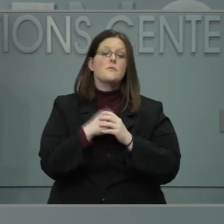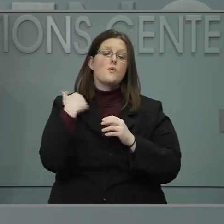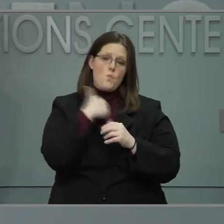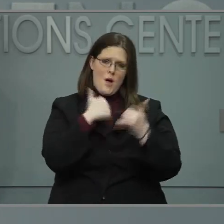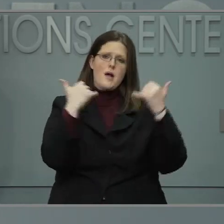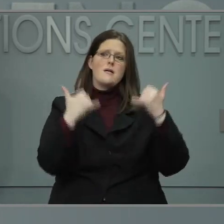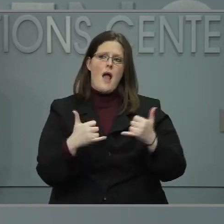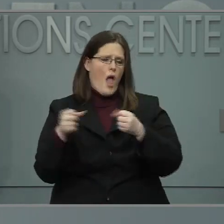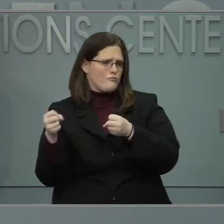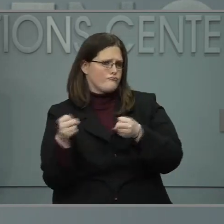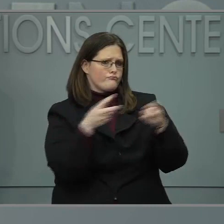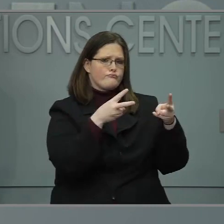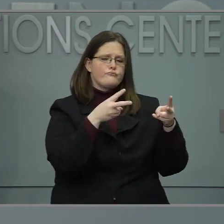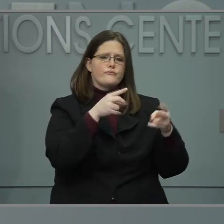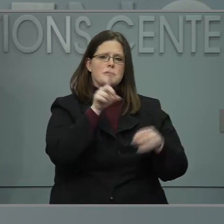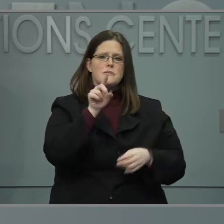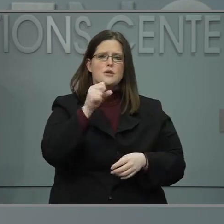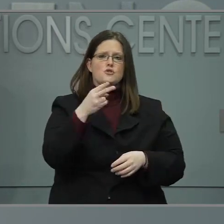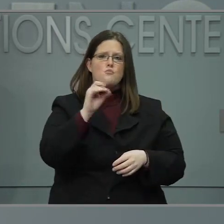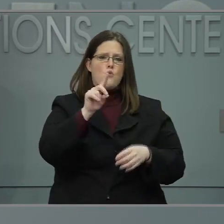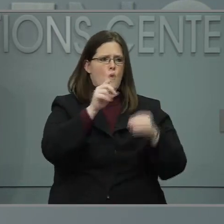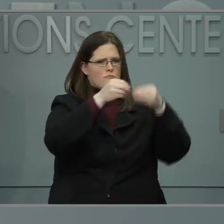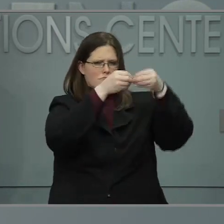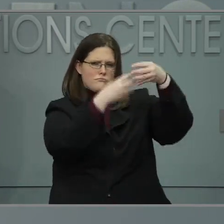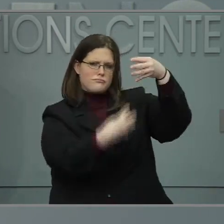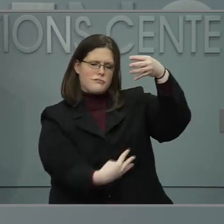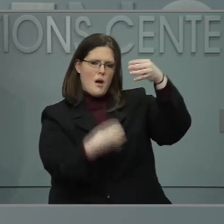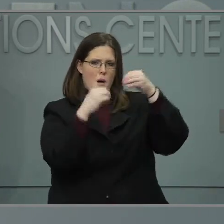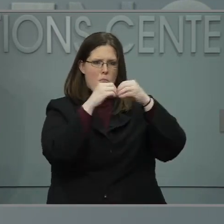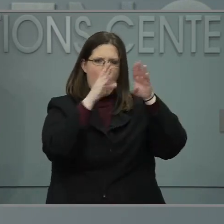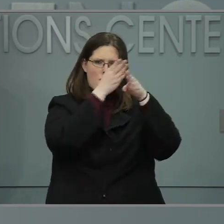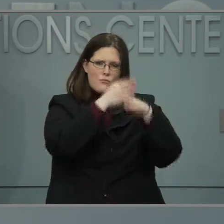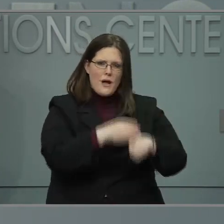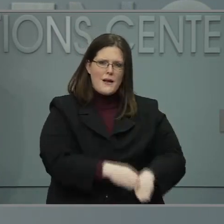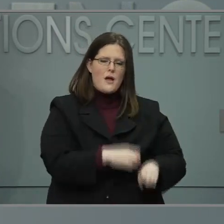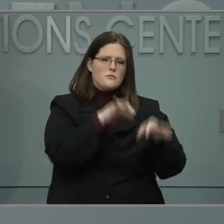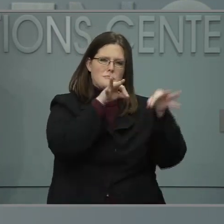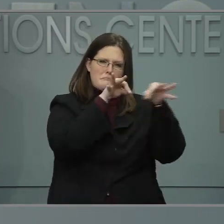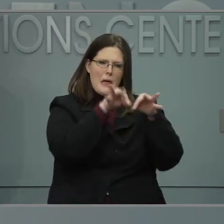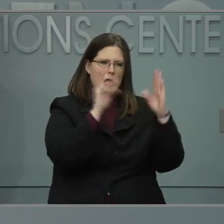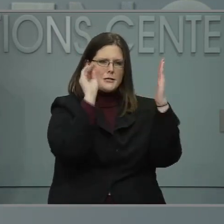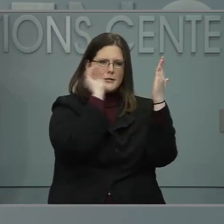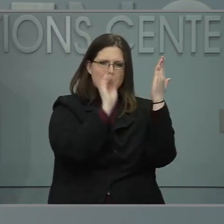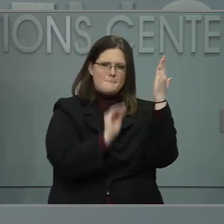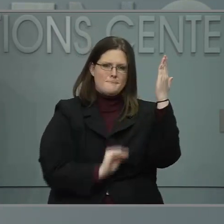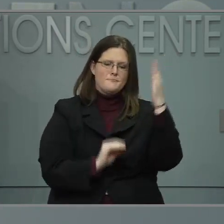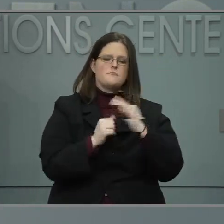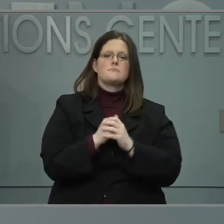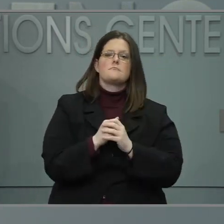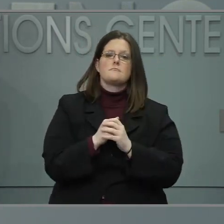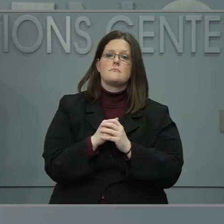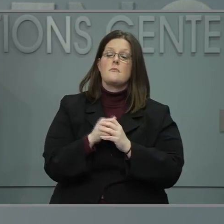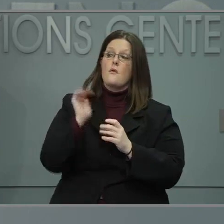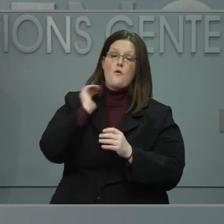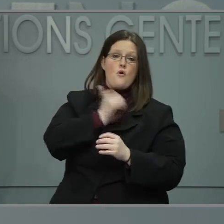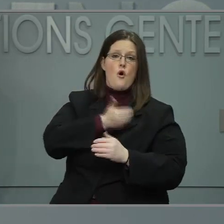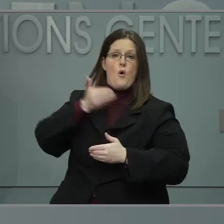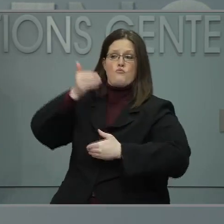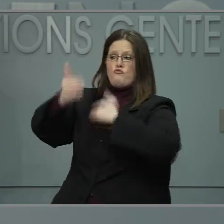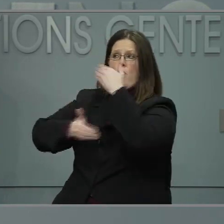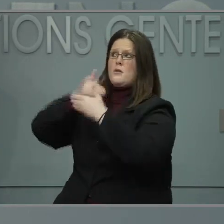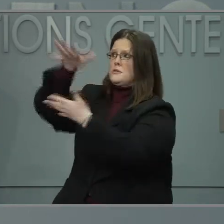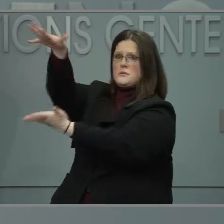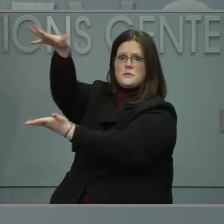level. We are already acting on this data by embedding equity into our vaccine allocation process.